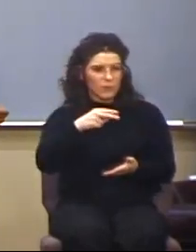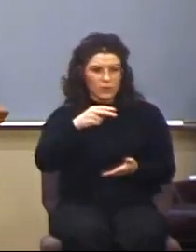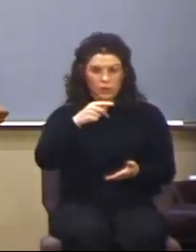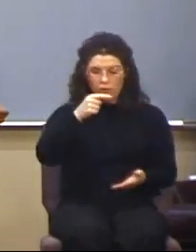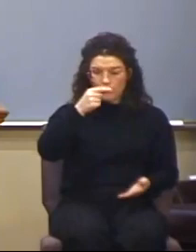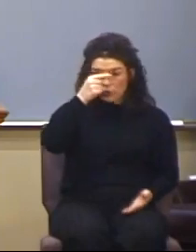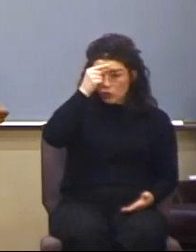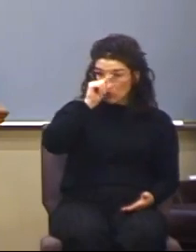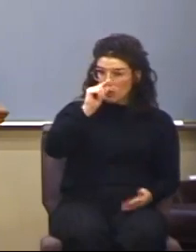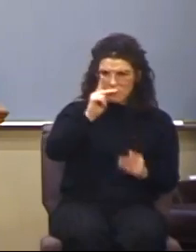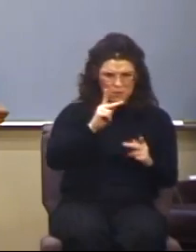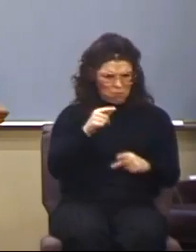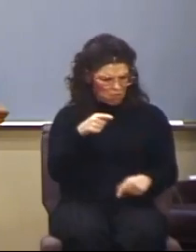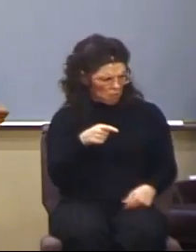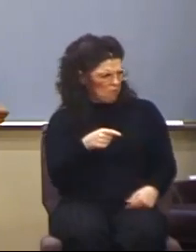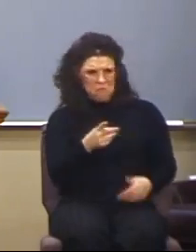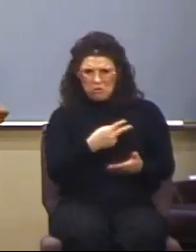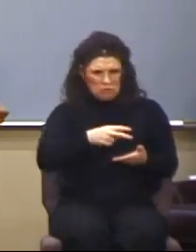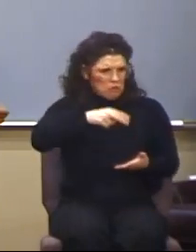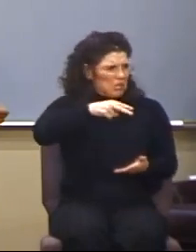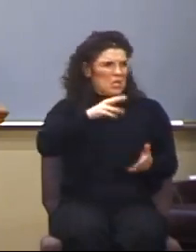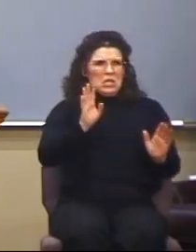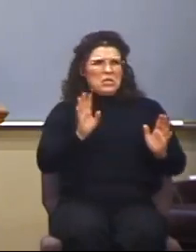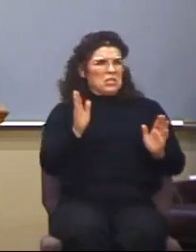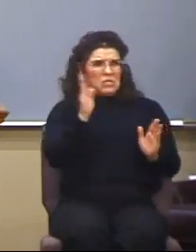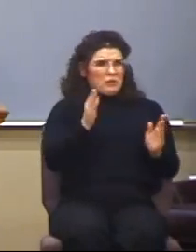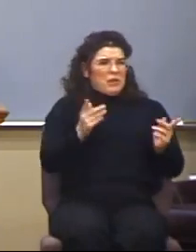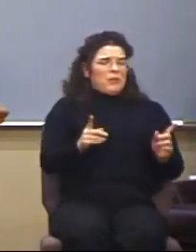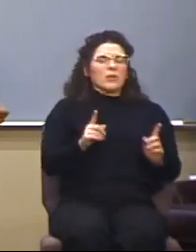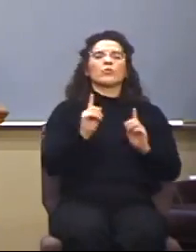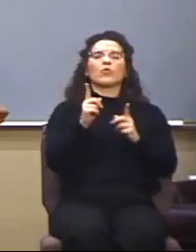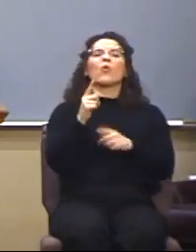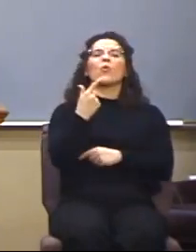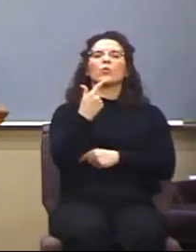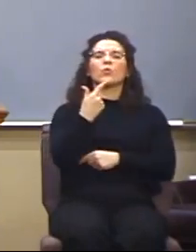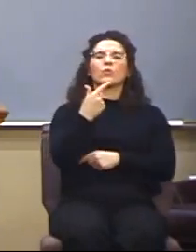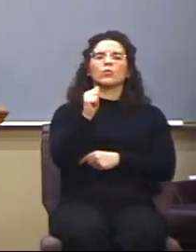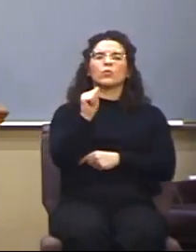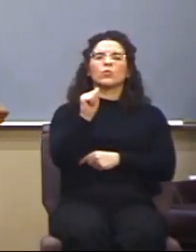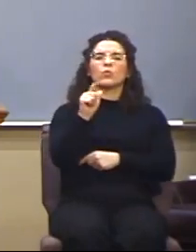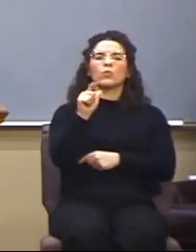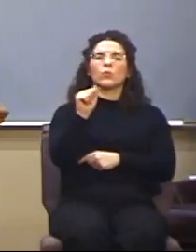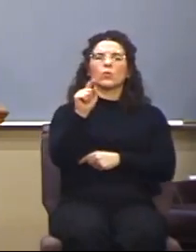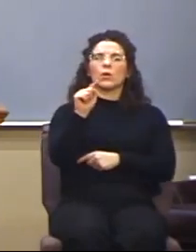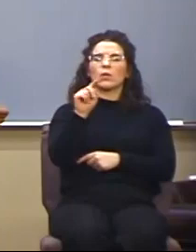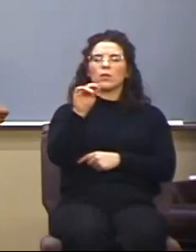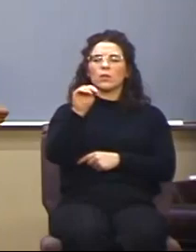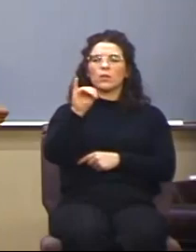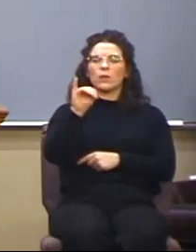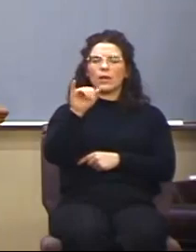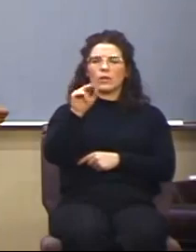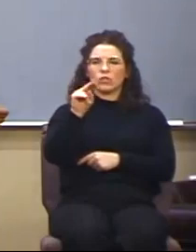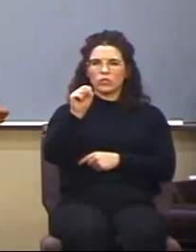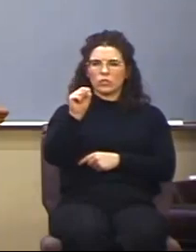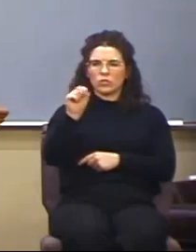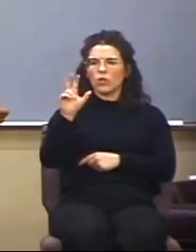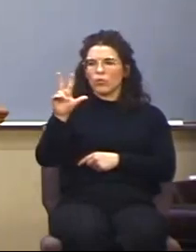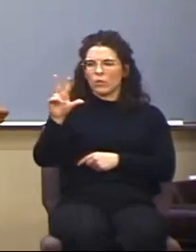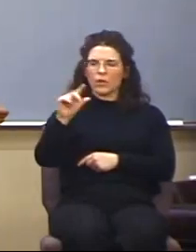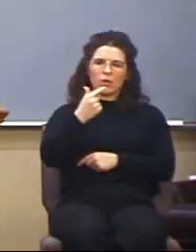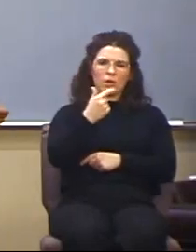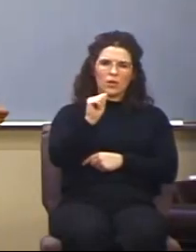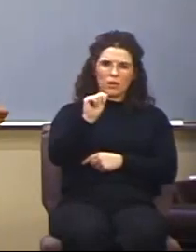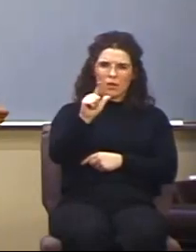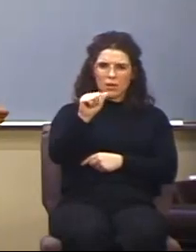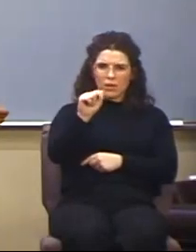Greeks. We'll see that in just a second. But go over to Galatians, chapter 3. Galatians, chapter 3. And if you think about,